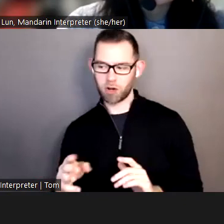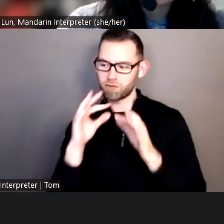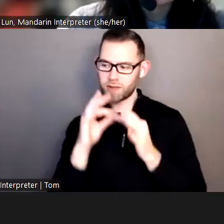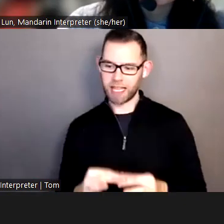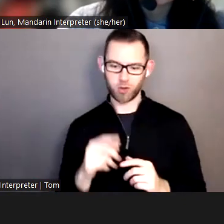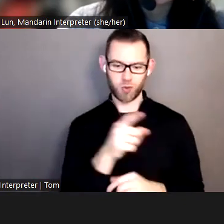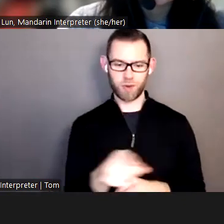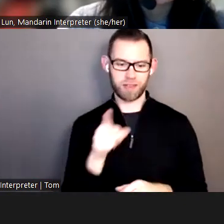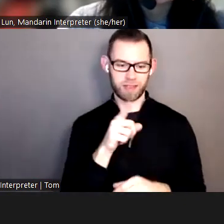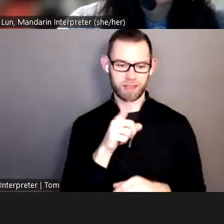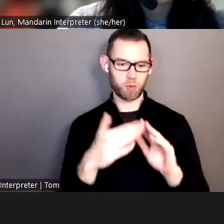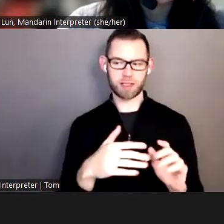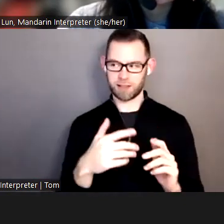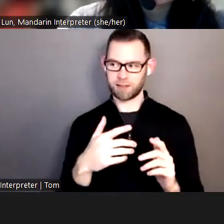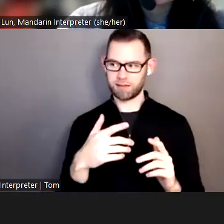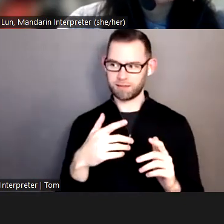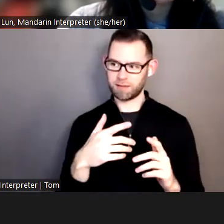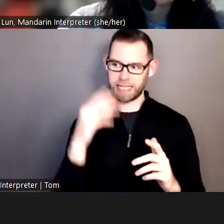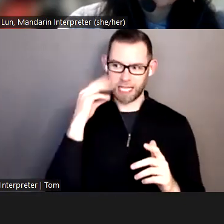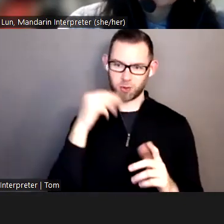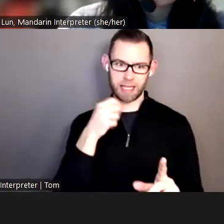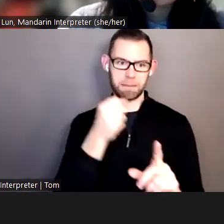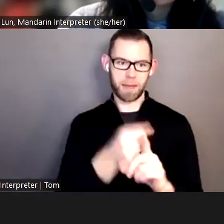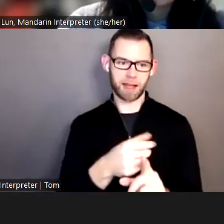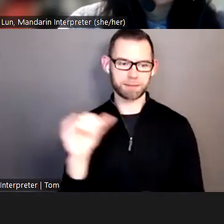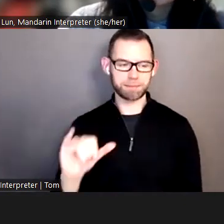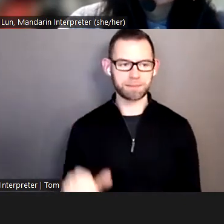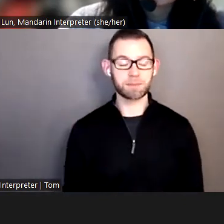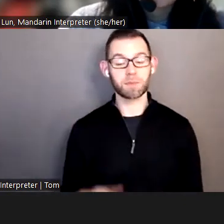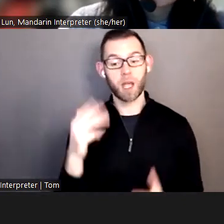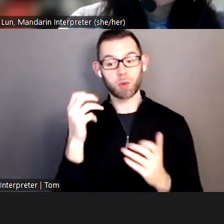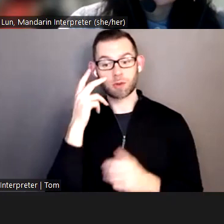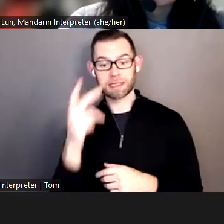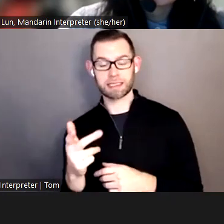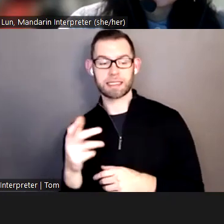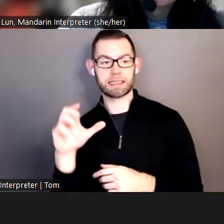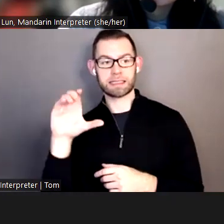We would also like to see an update to the Siting Board. We